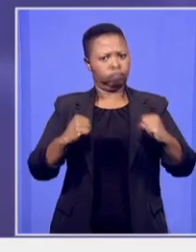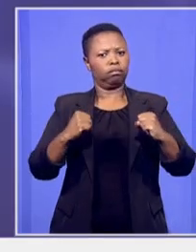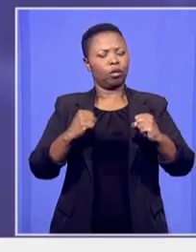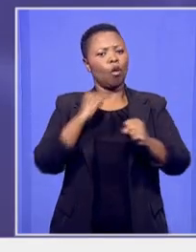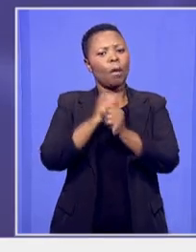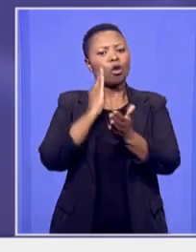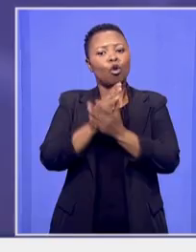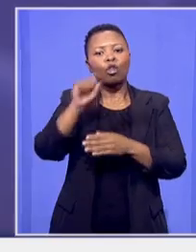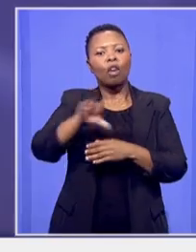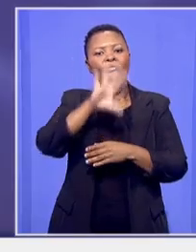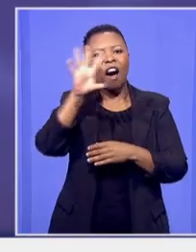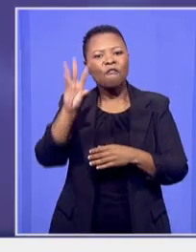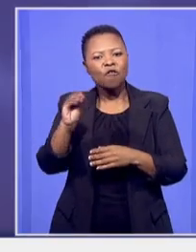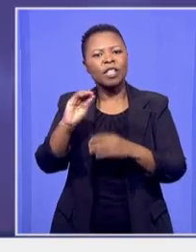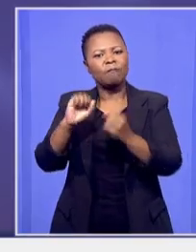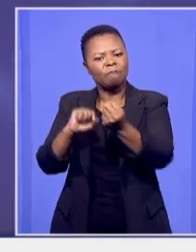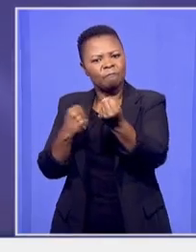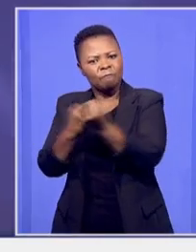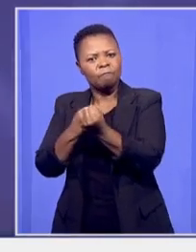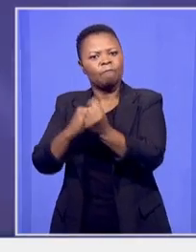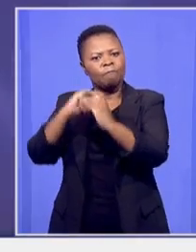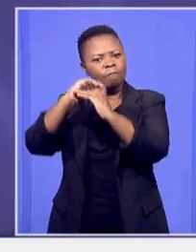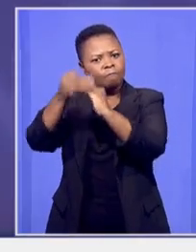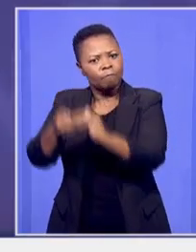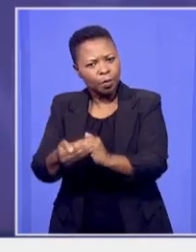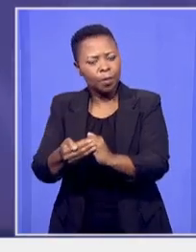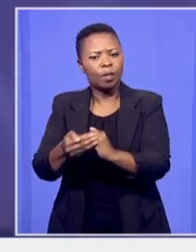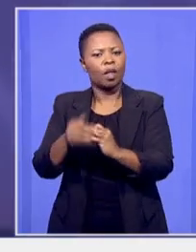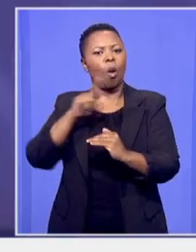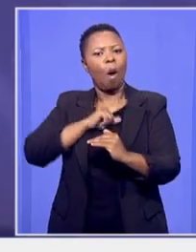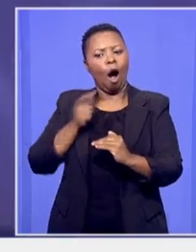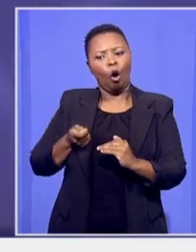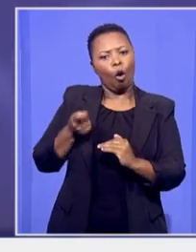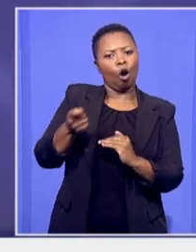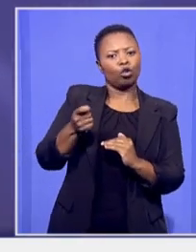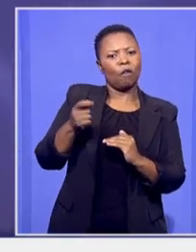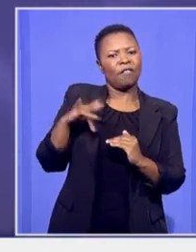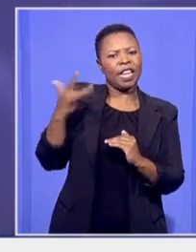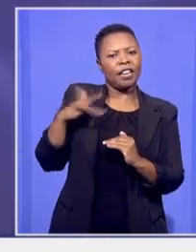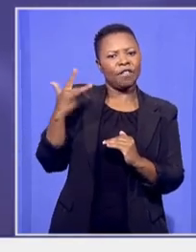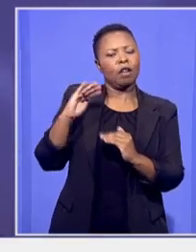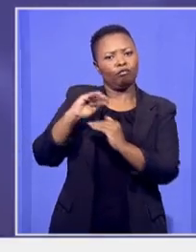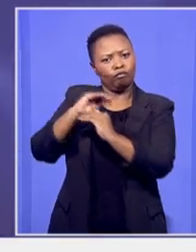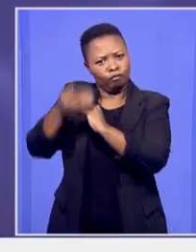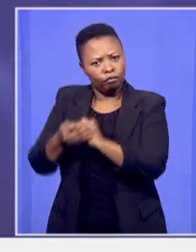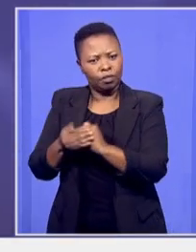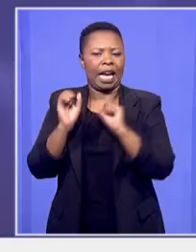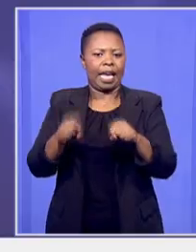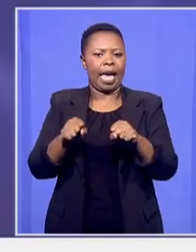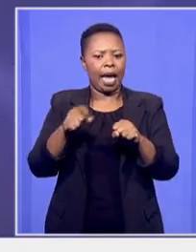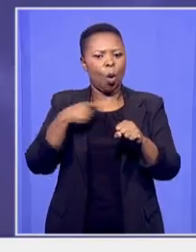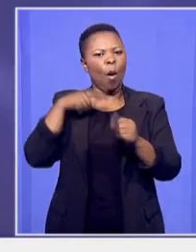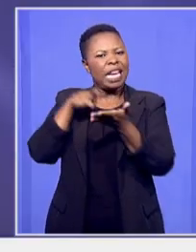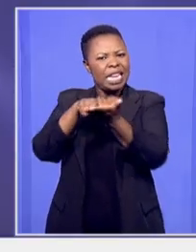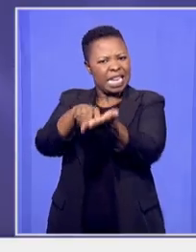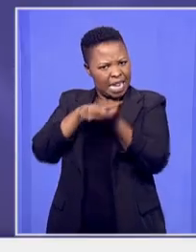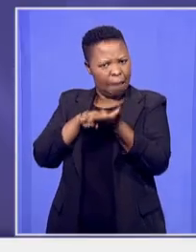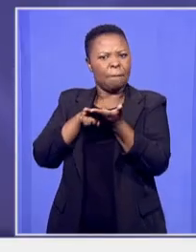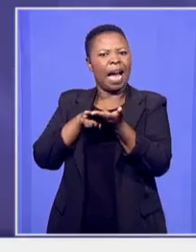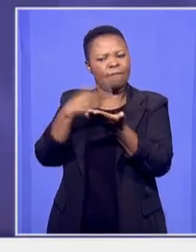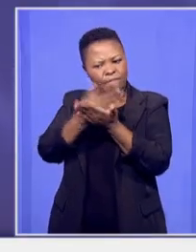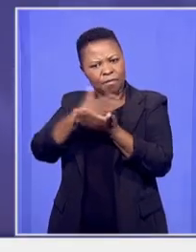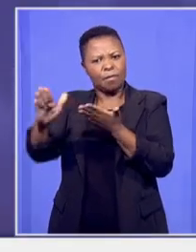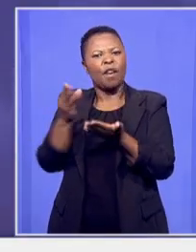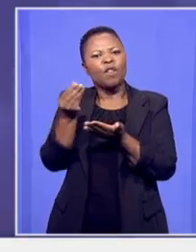Africans against the rising cost of living we demanded that government slashes fuel levy and